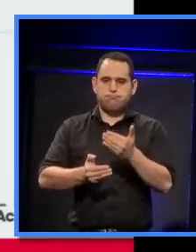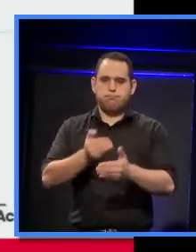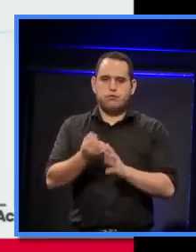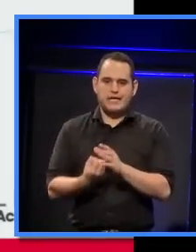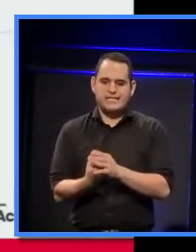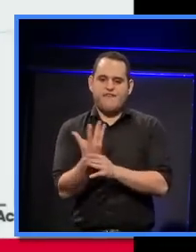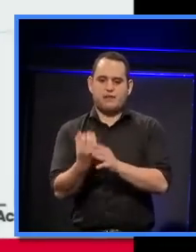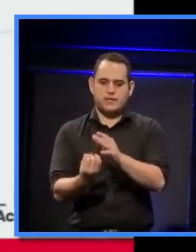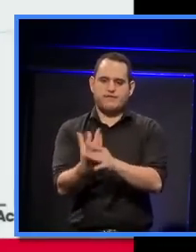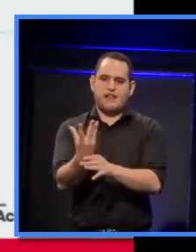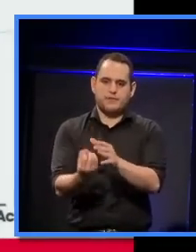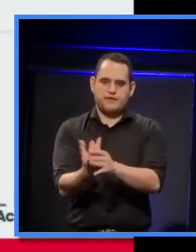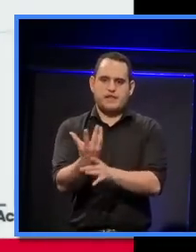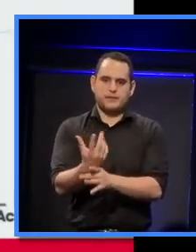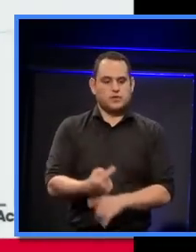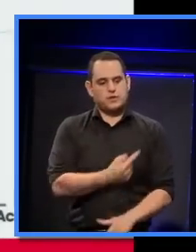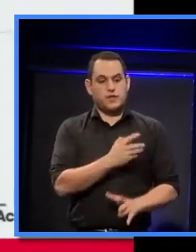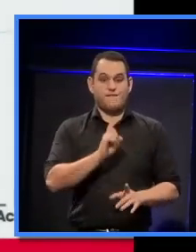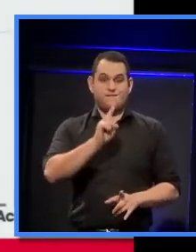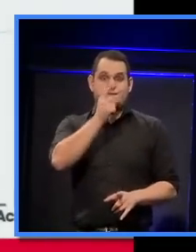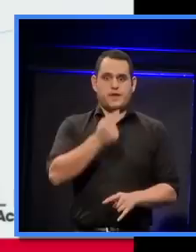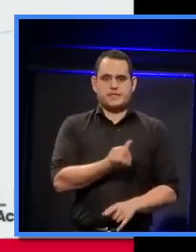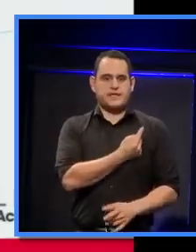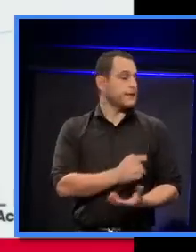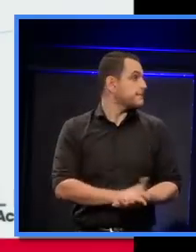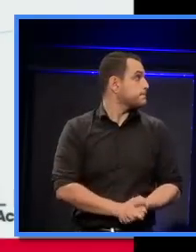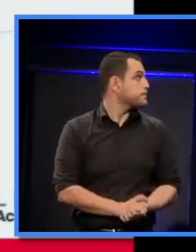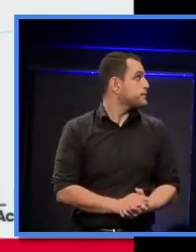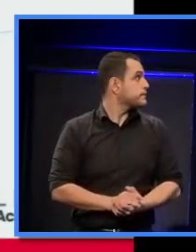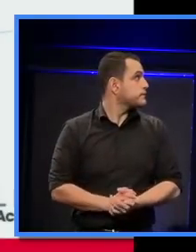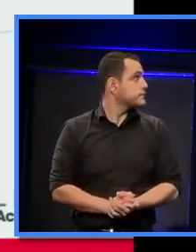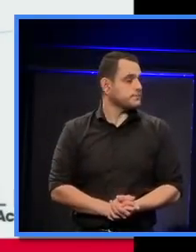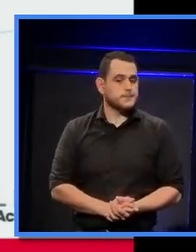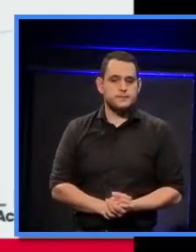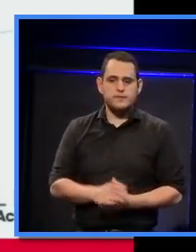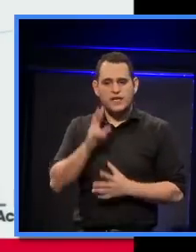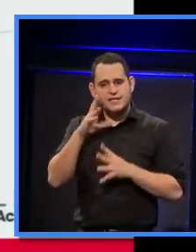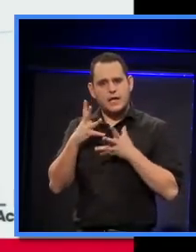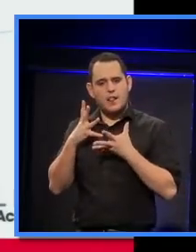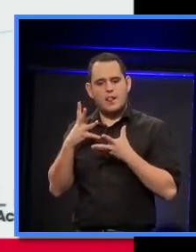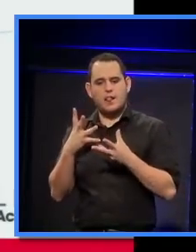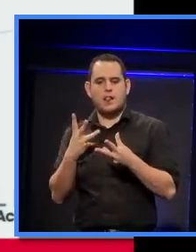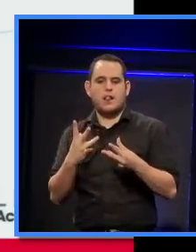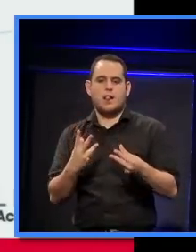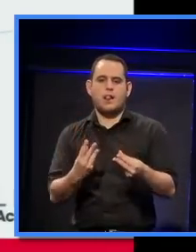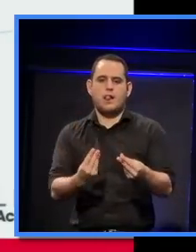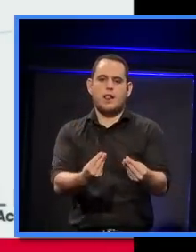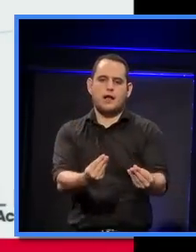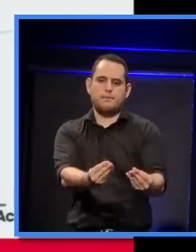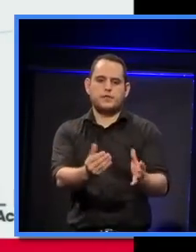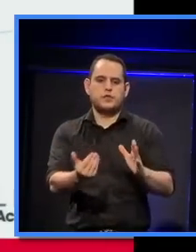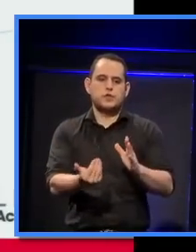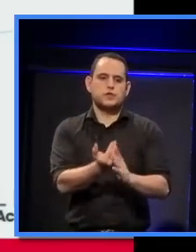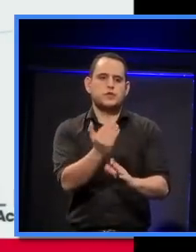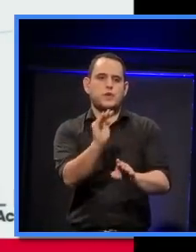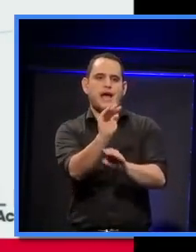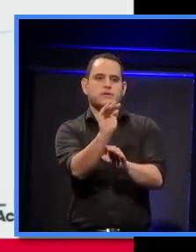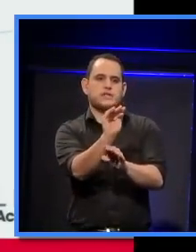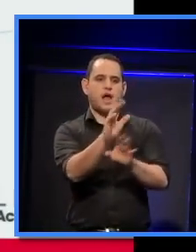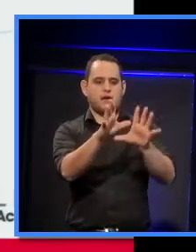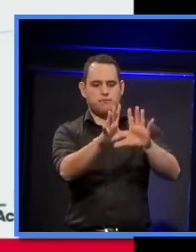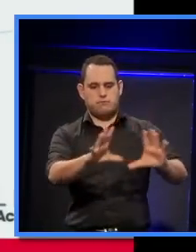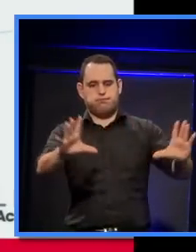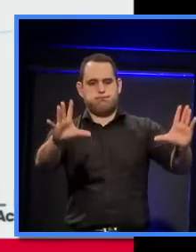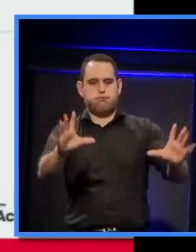Sorry, I'll just go back and start that again. So, starting with this sketch, here's it melding into the exterior model from the